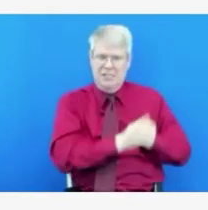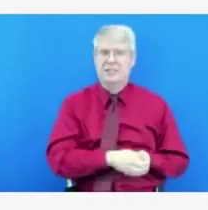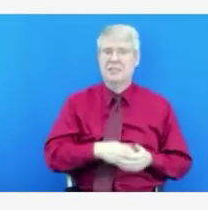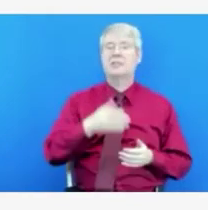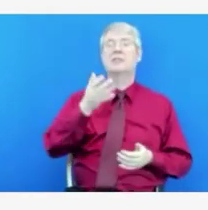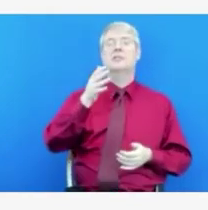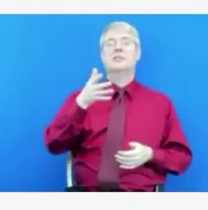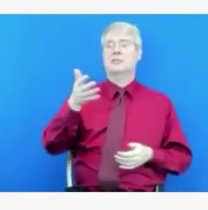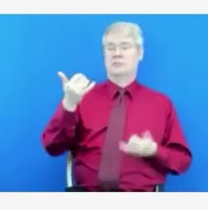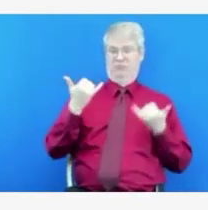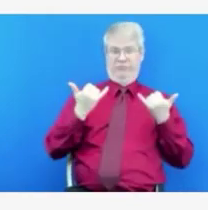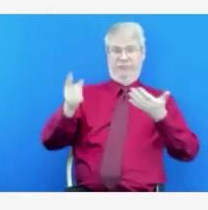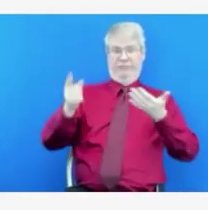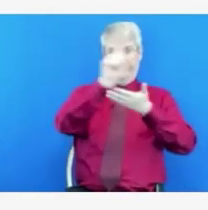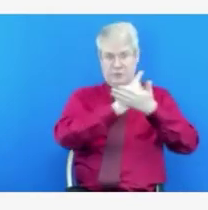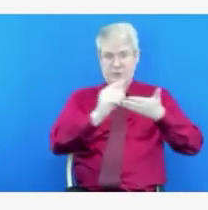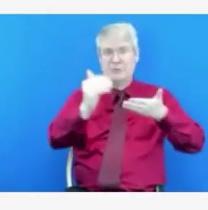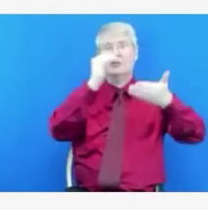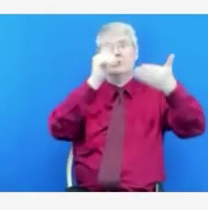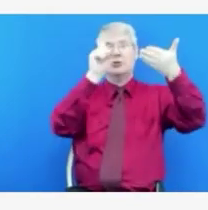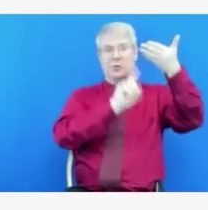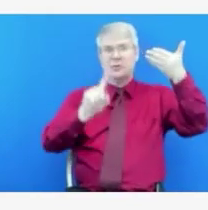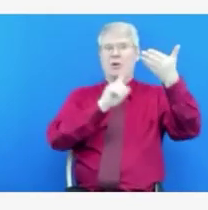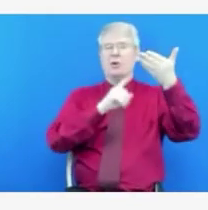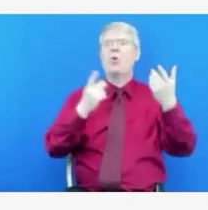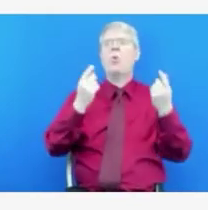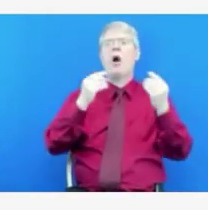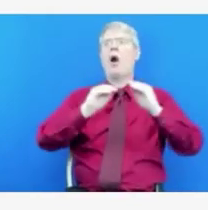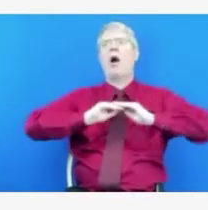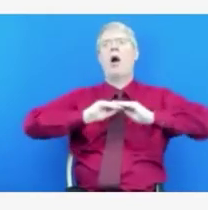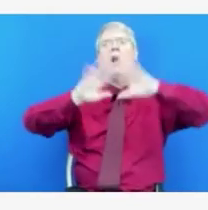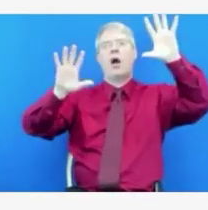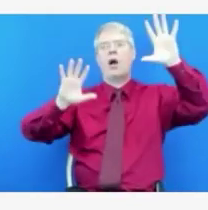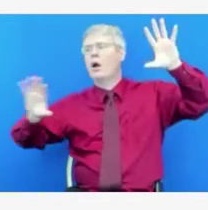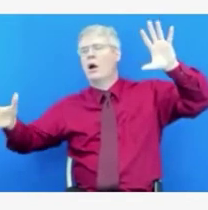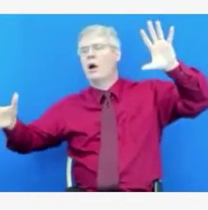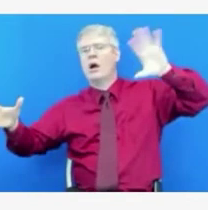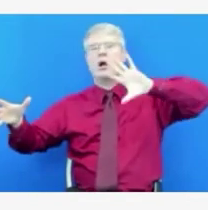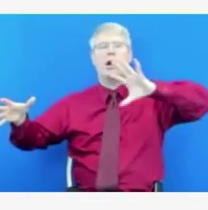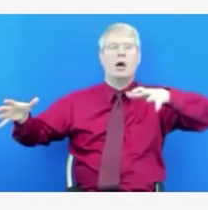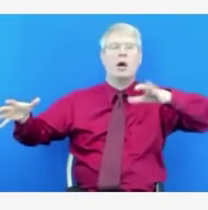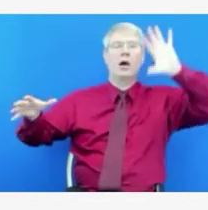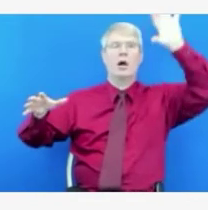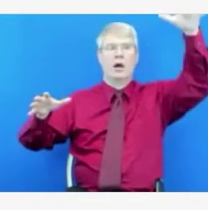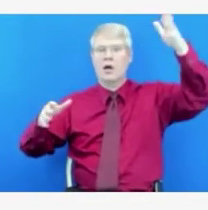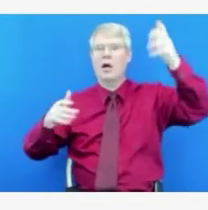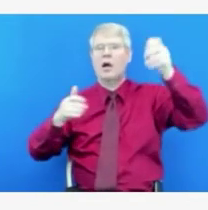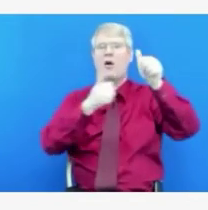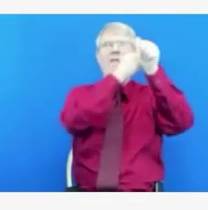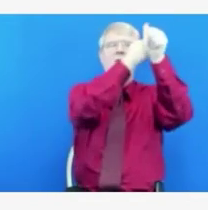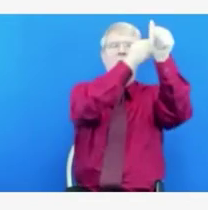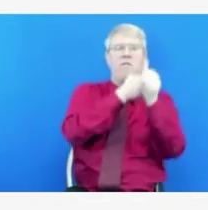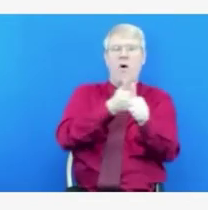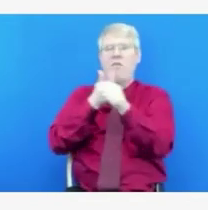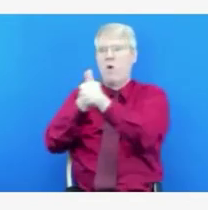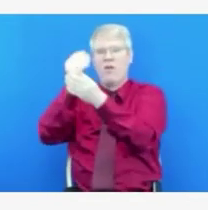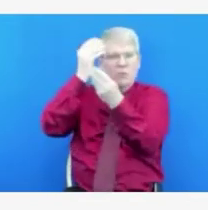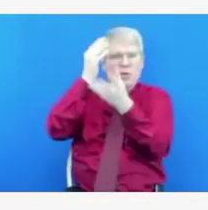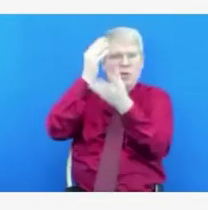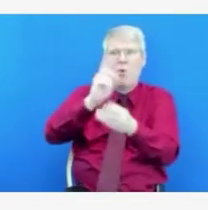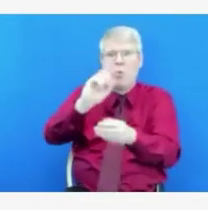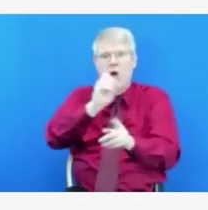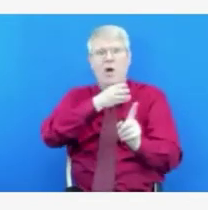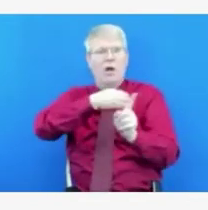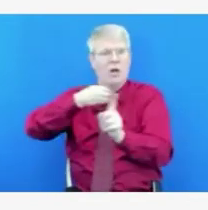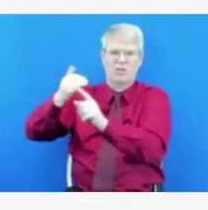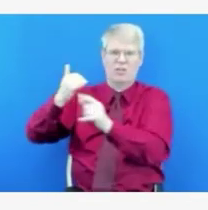federally allocated product that has been given to Idaho, even though we're actually seeing a little bit of an increase week over week, which we're